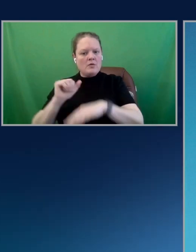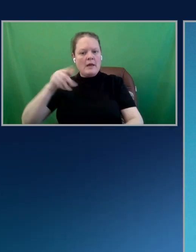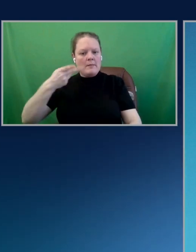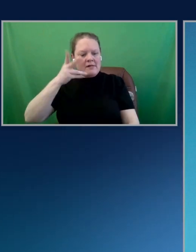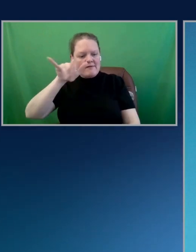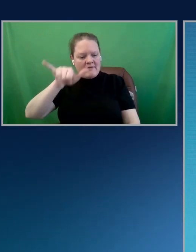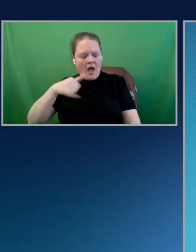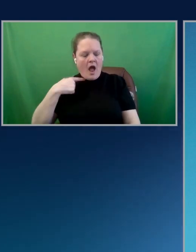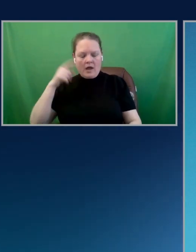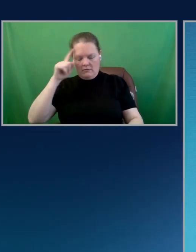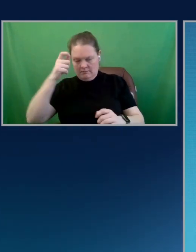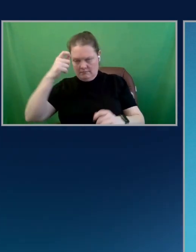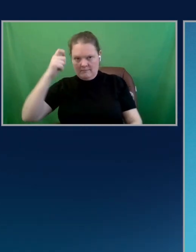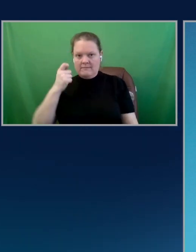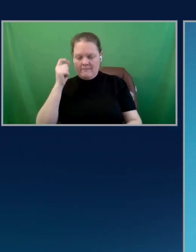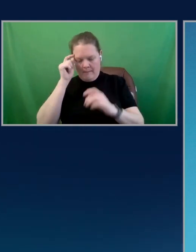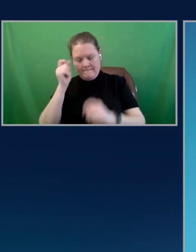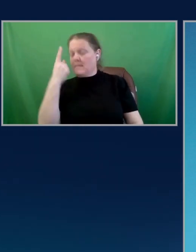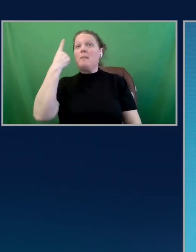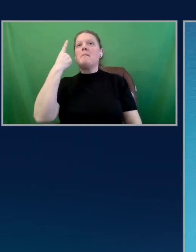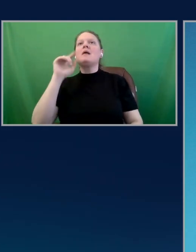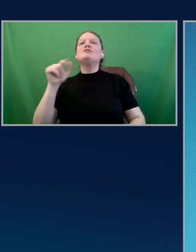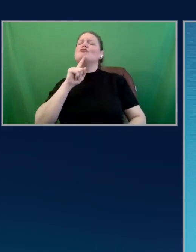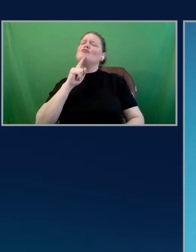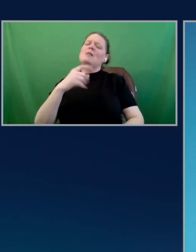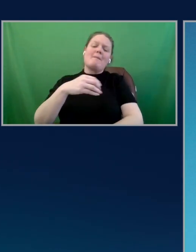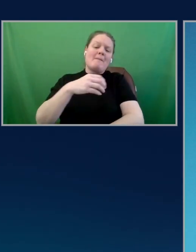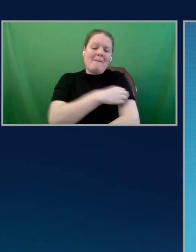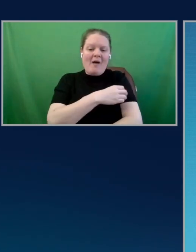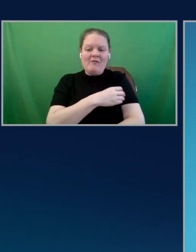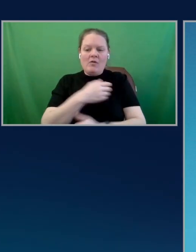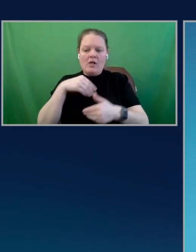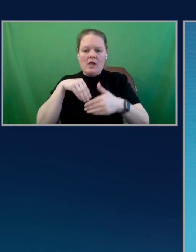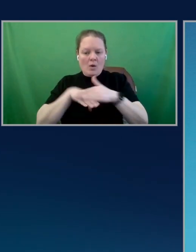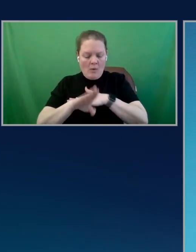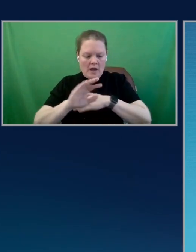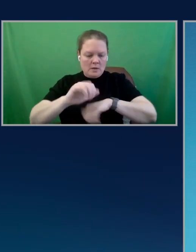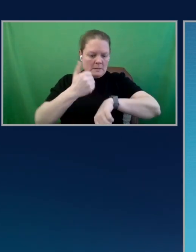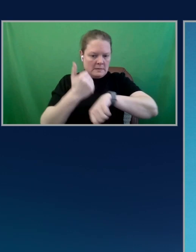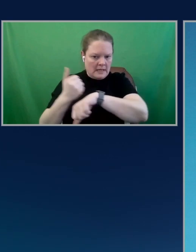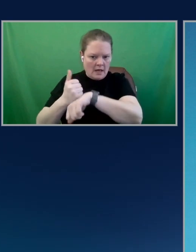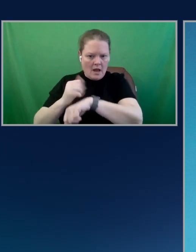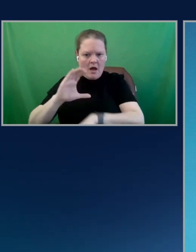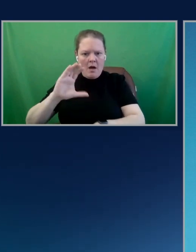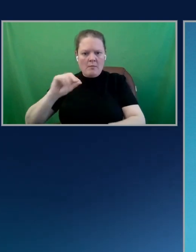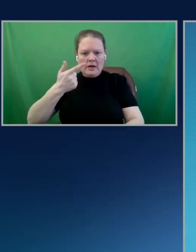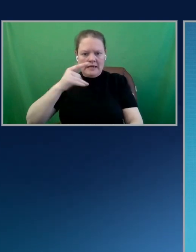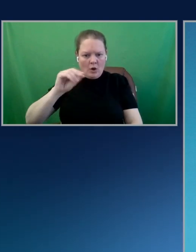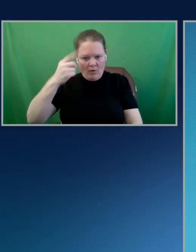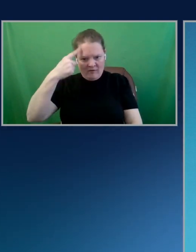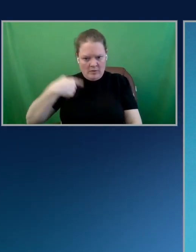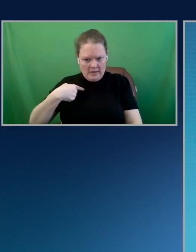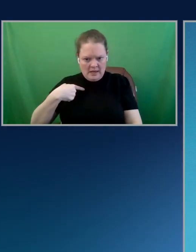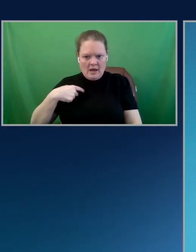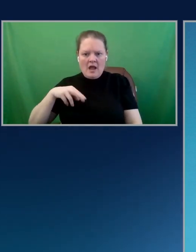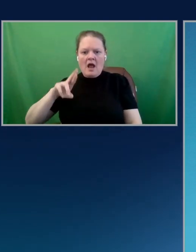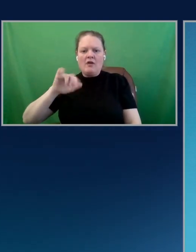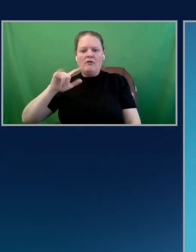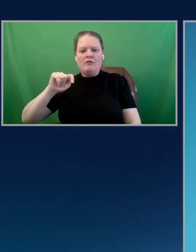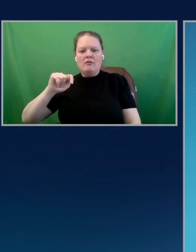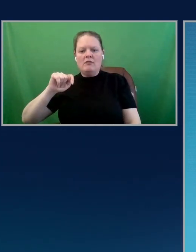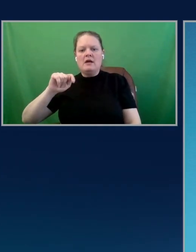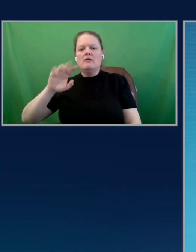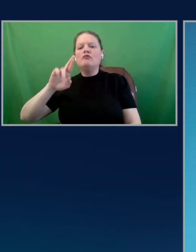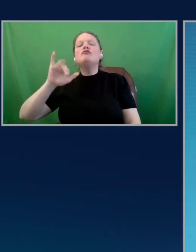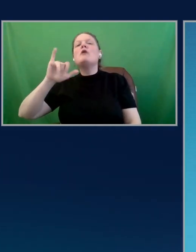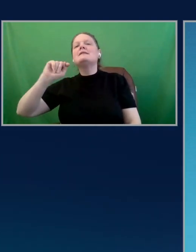is super powerful was, you know, it went in, set up Cognito for me. I had a REST API that I was creating. And all of a sudden,